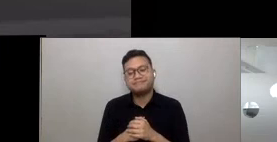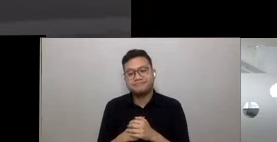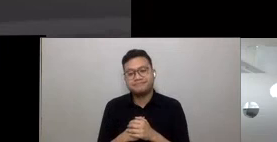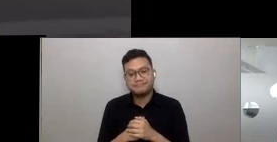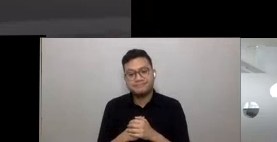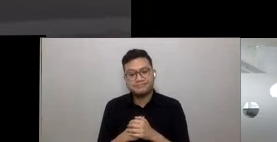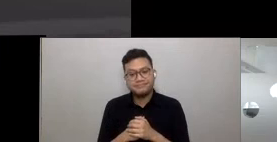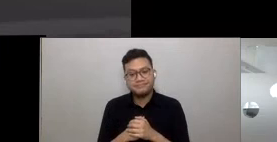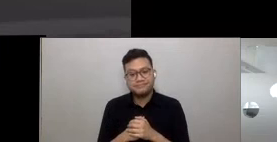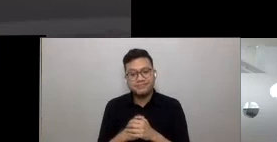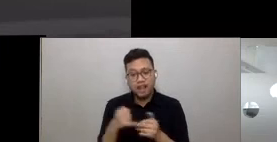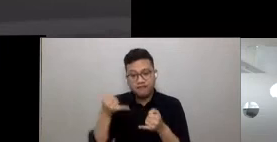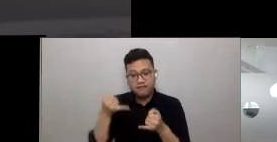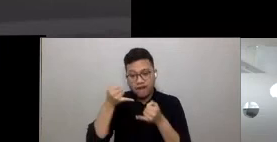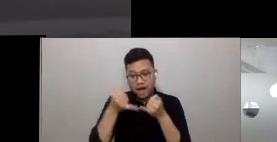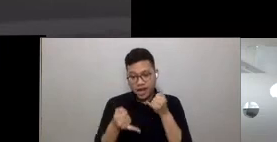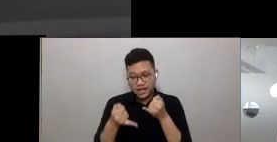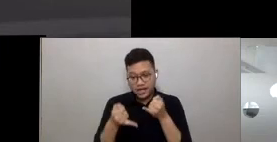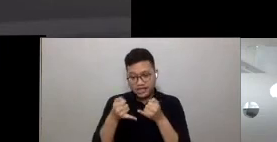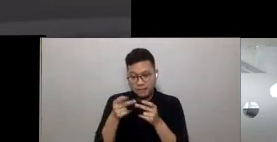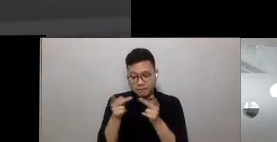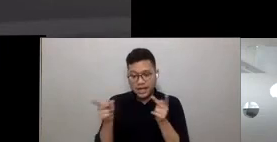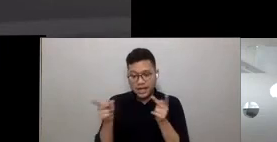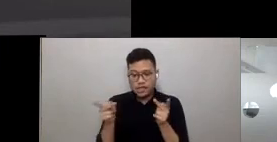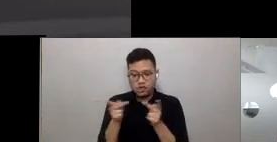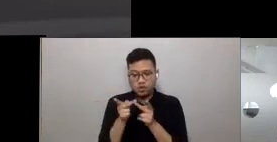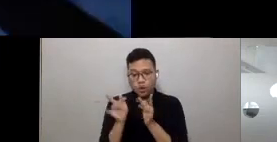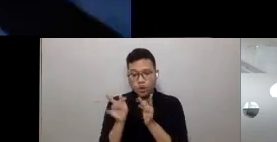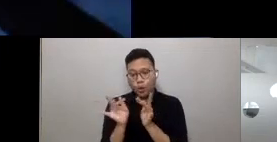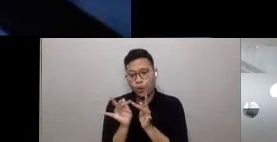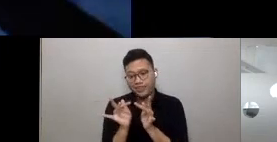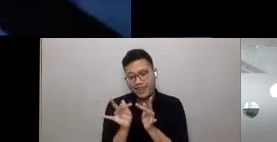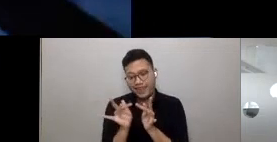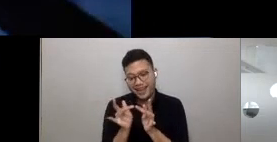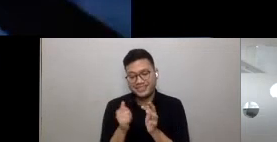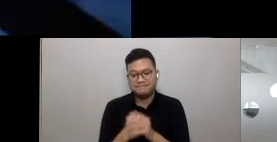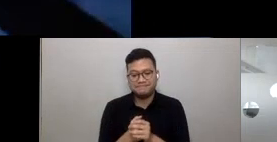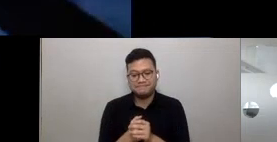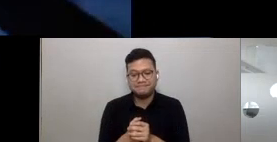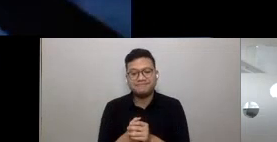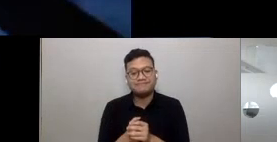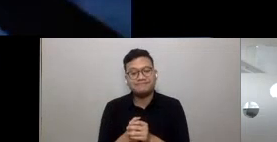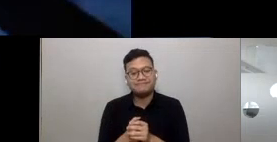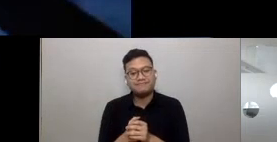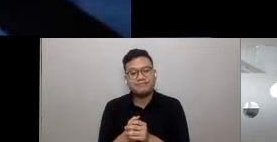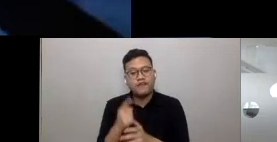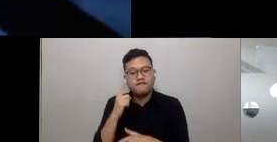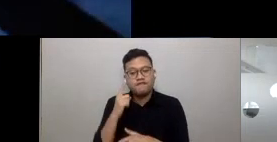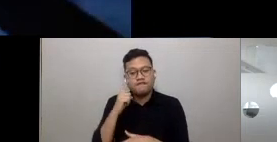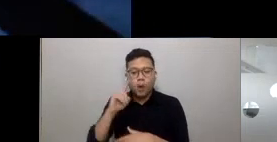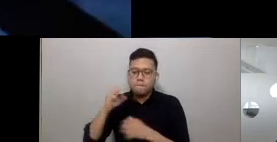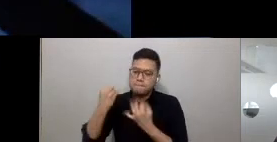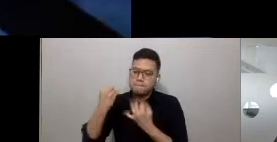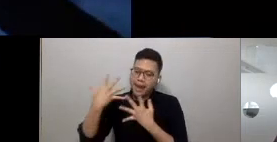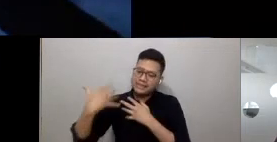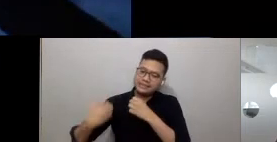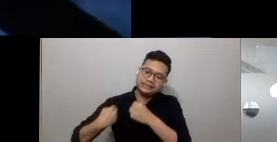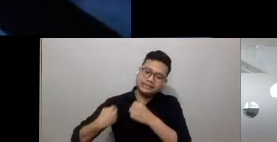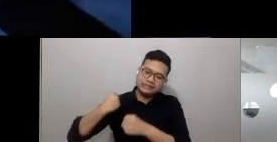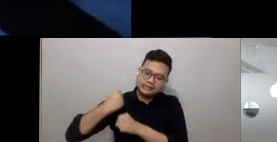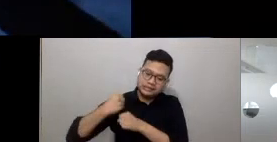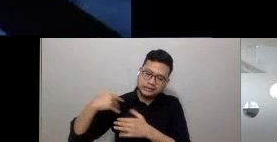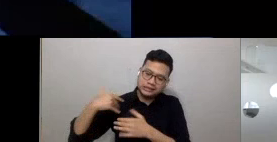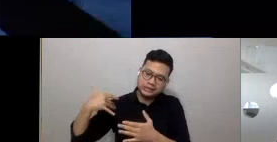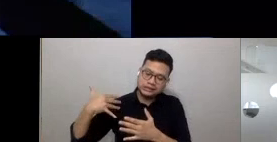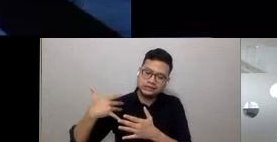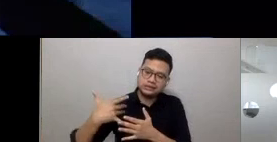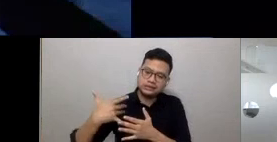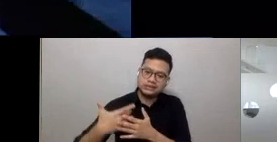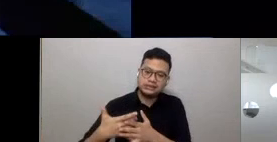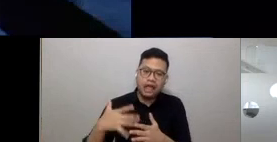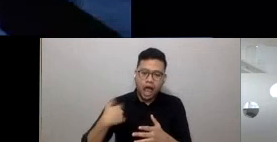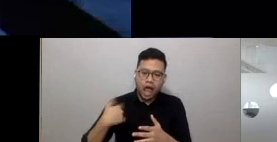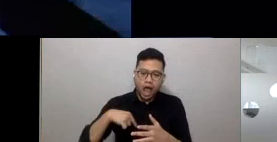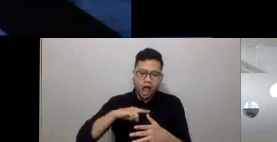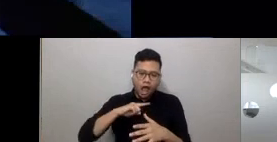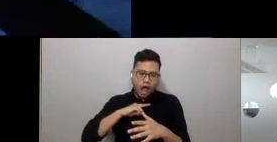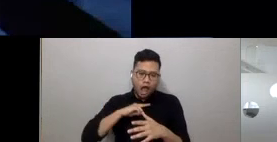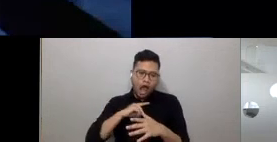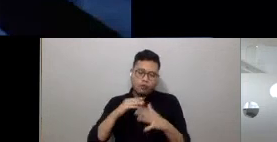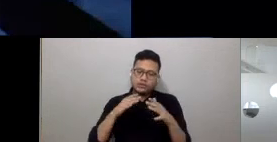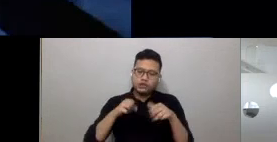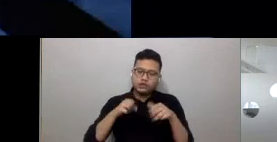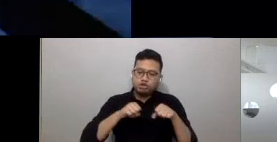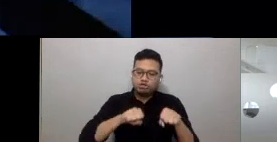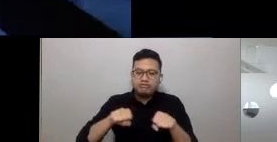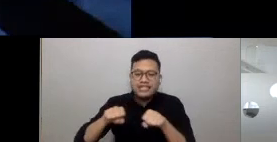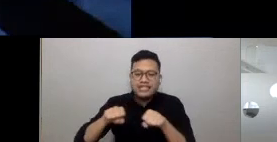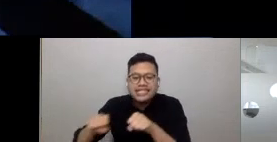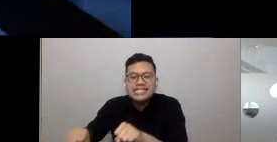And finally, the place to connect for centuries, our streets and squares have allowed people to connect